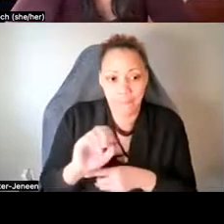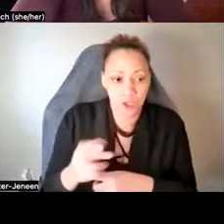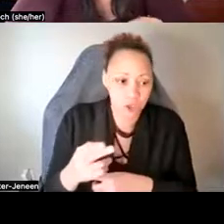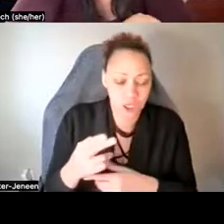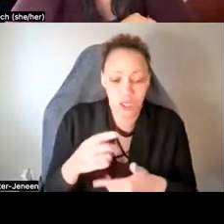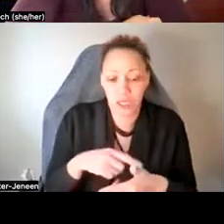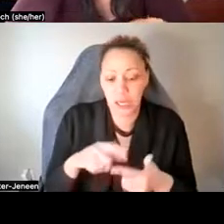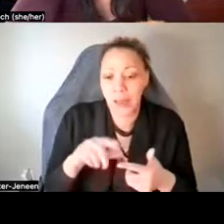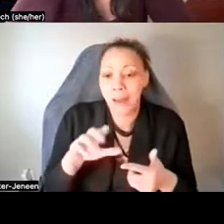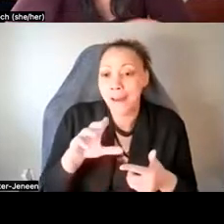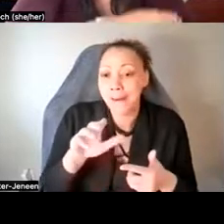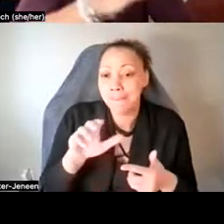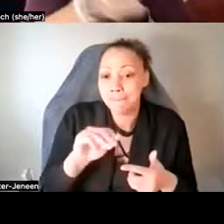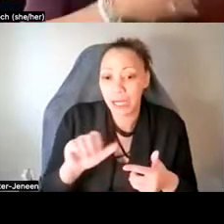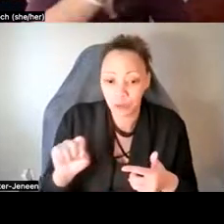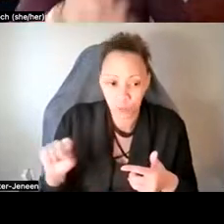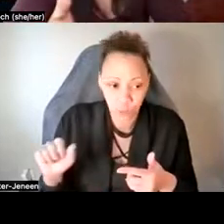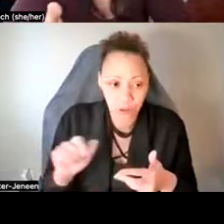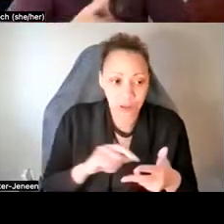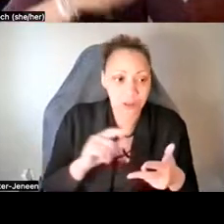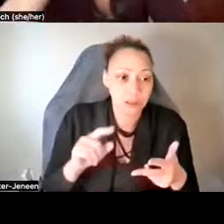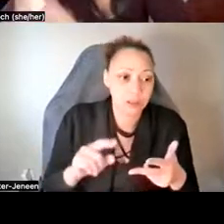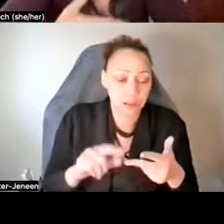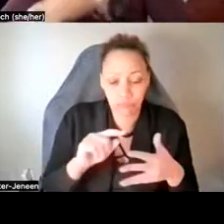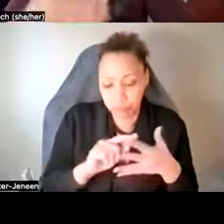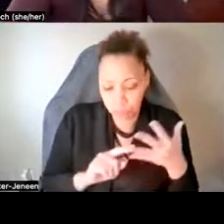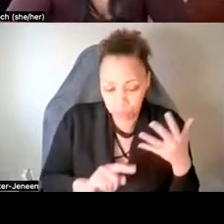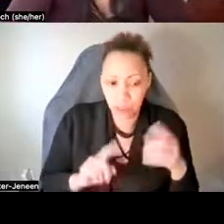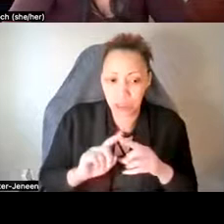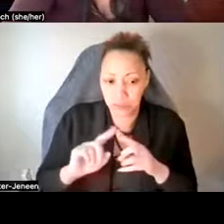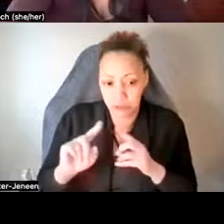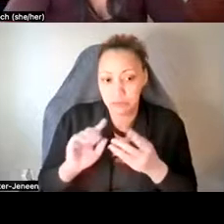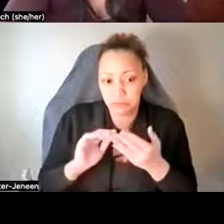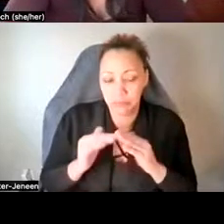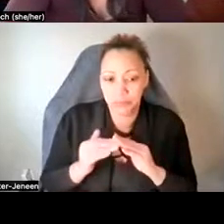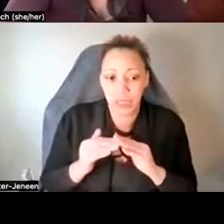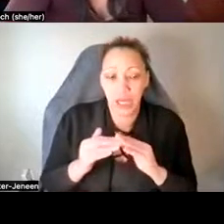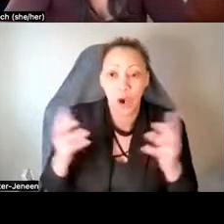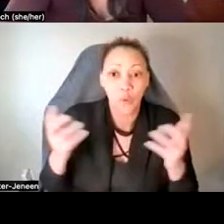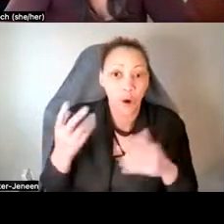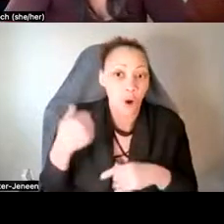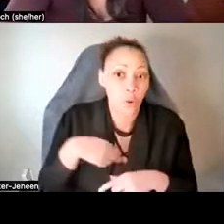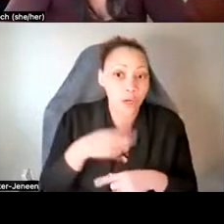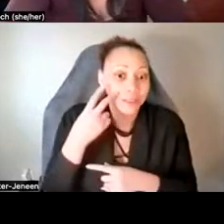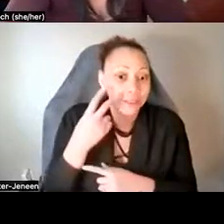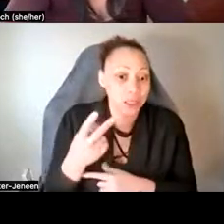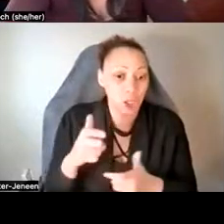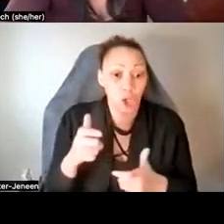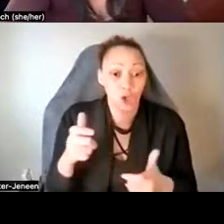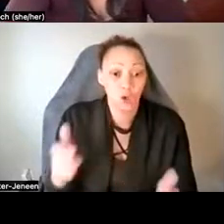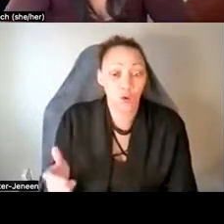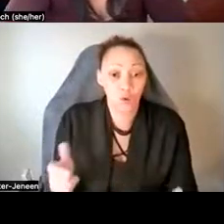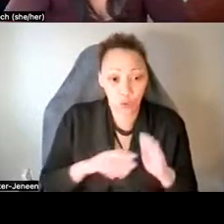decriminalized psilocybin and Ibogaine, and so on and so forth. And we're seeing, what we're seeing here is a huge resurgence